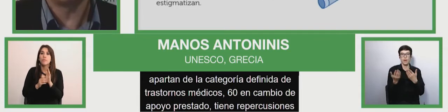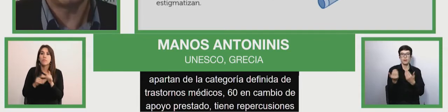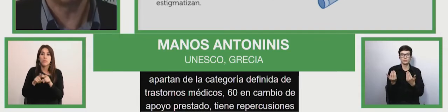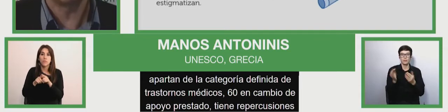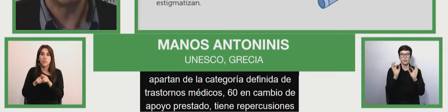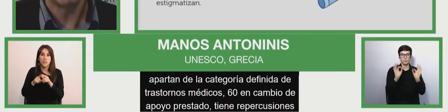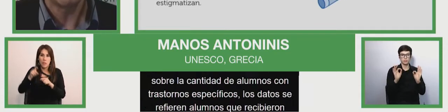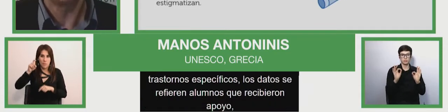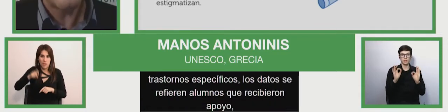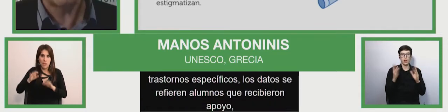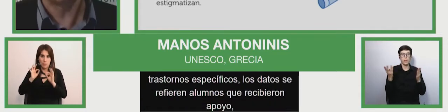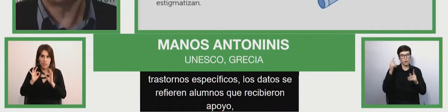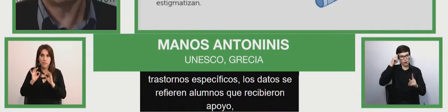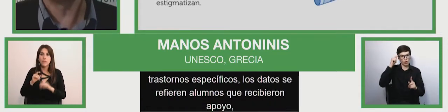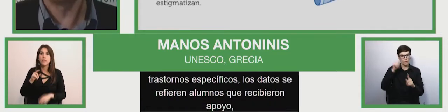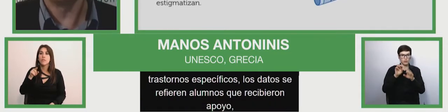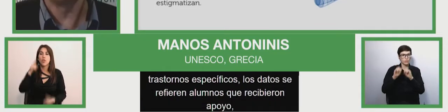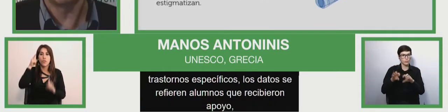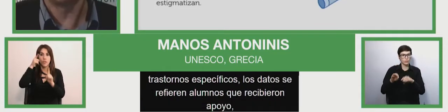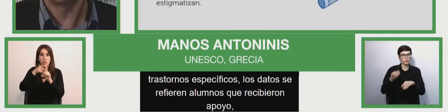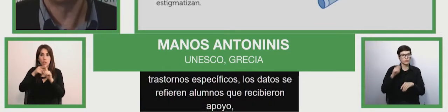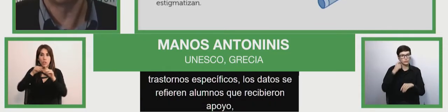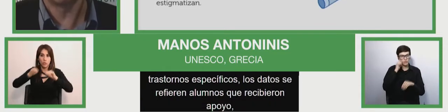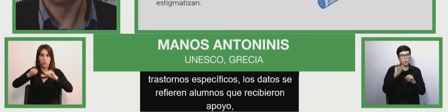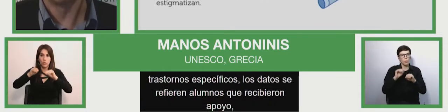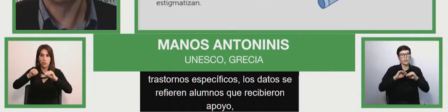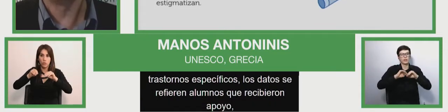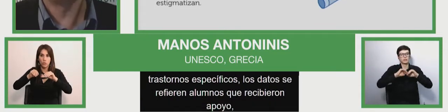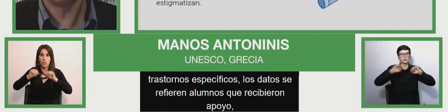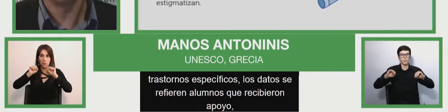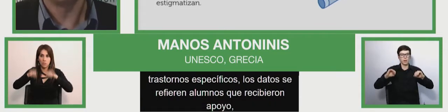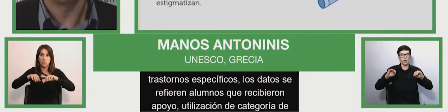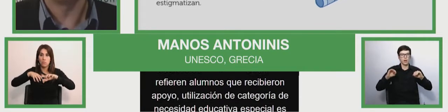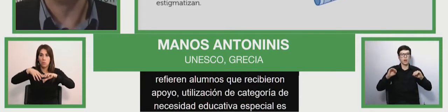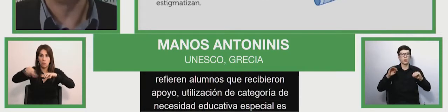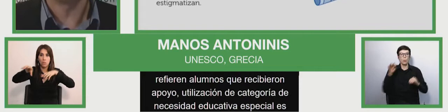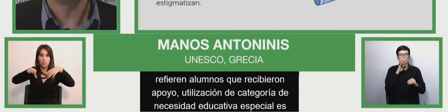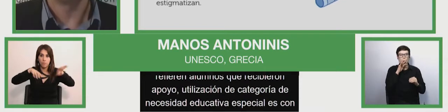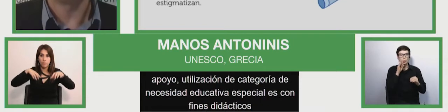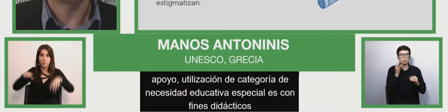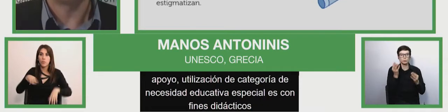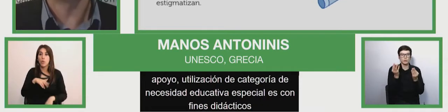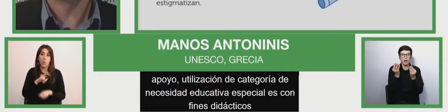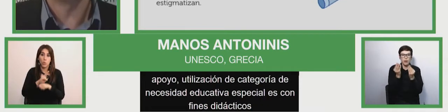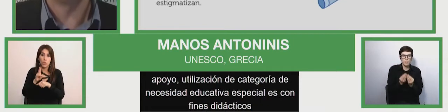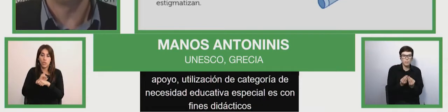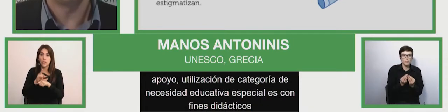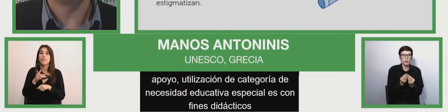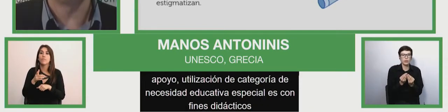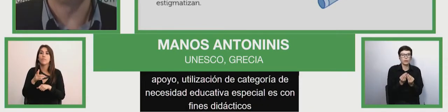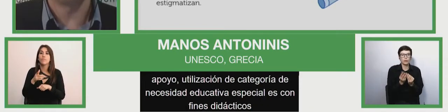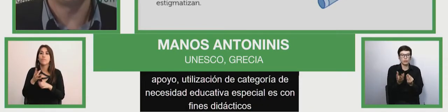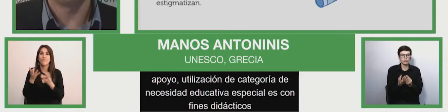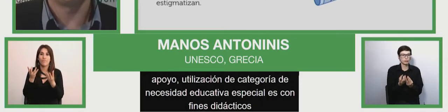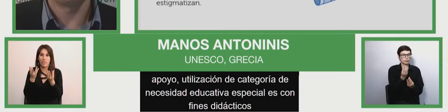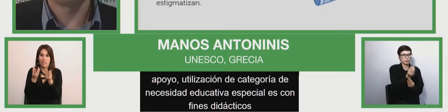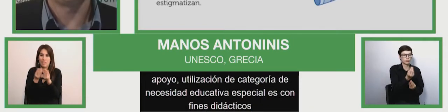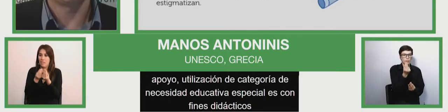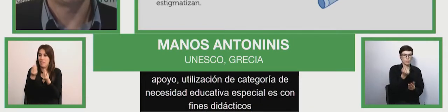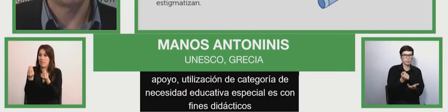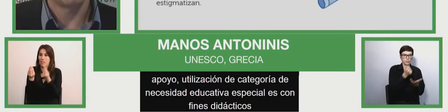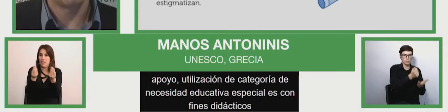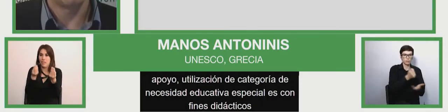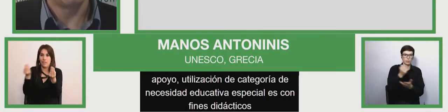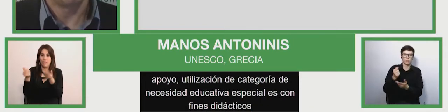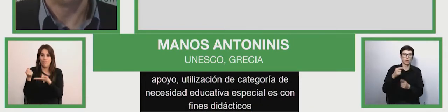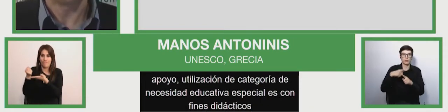separated from the assignation resources. The